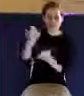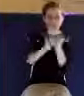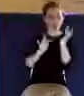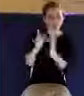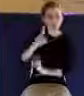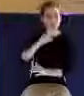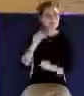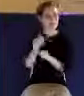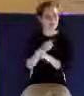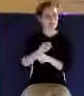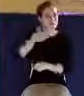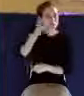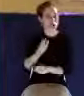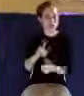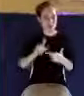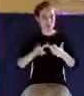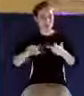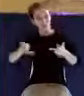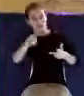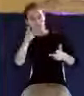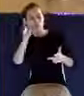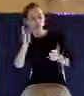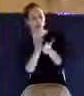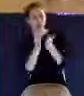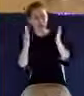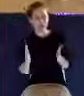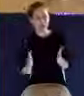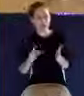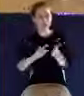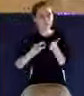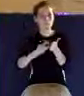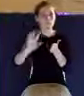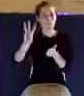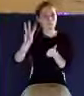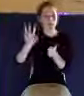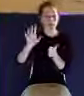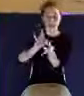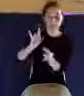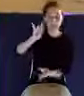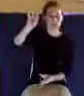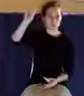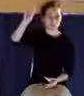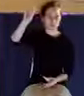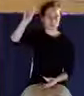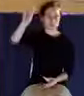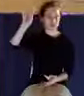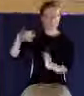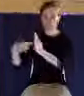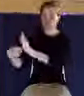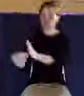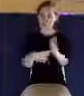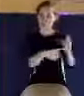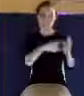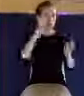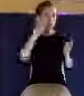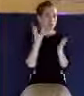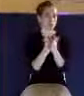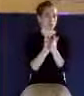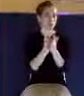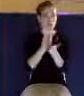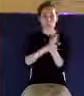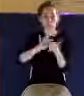witness. Look in verse number 6 at the end. And it is the Spirit that bears witness because the Spirit is